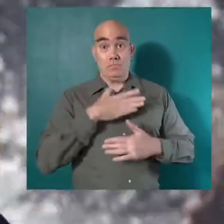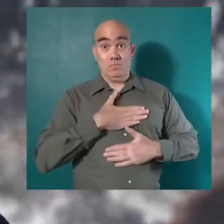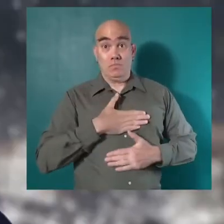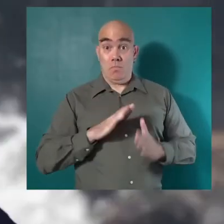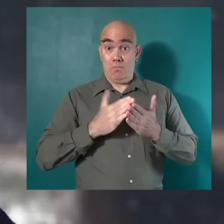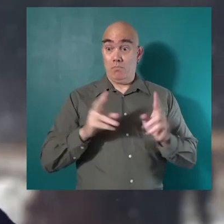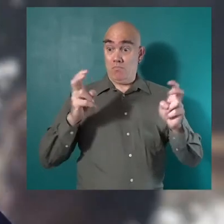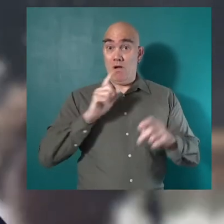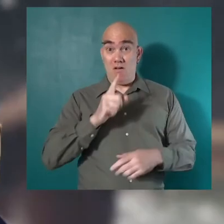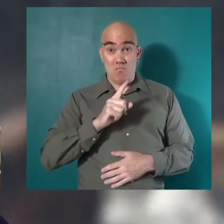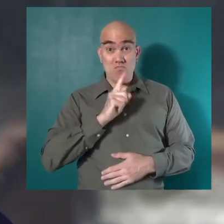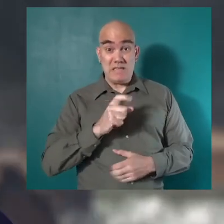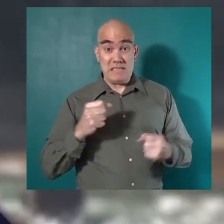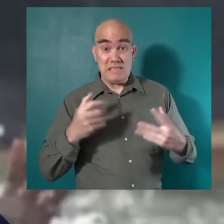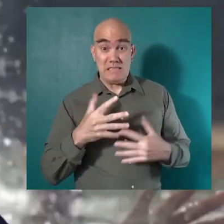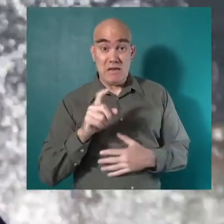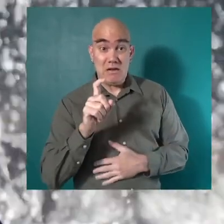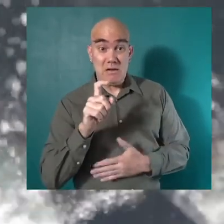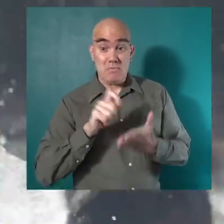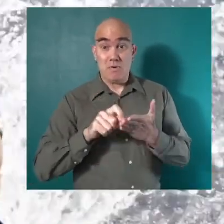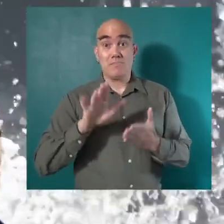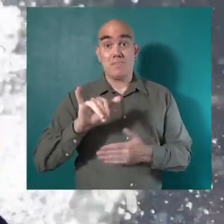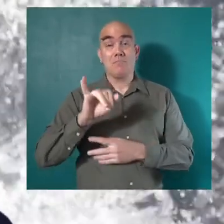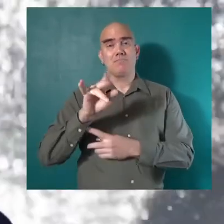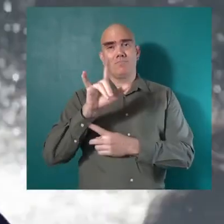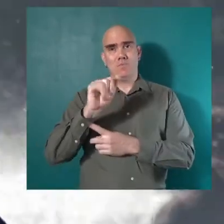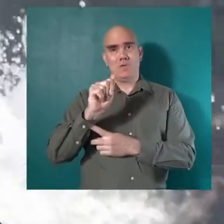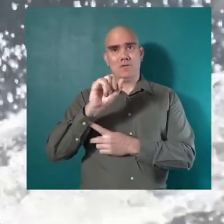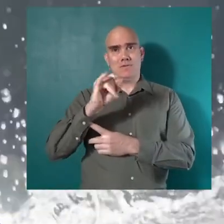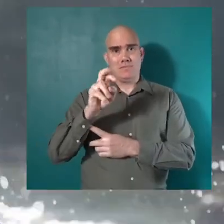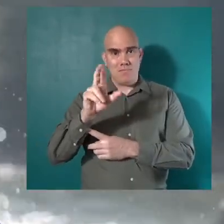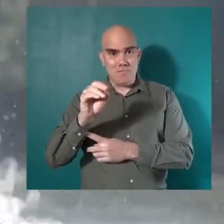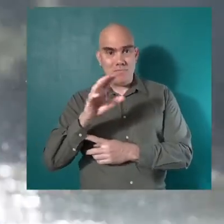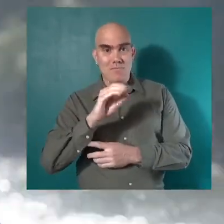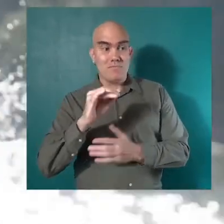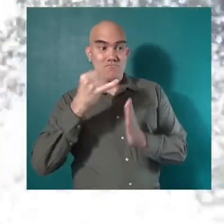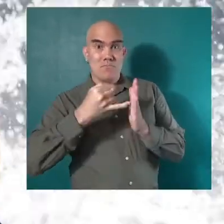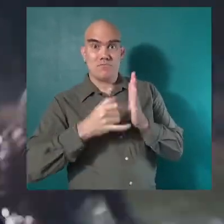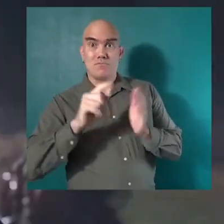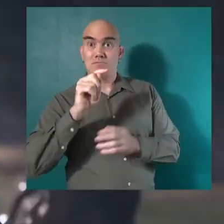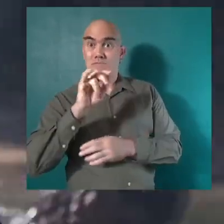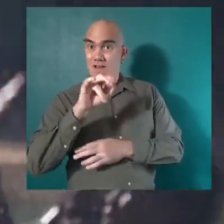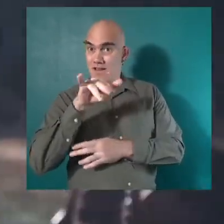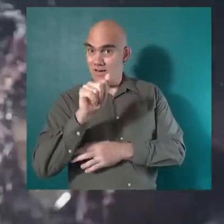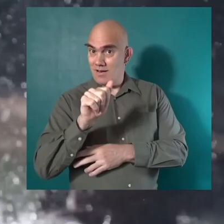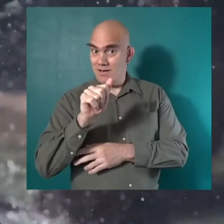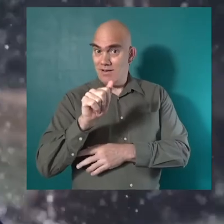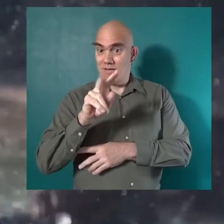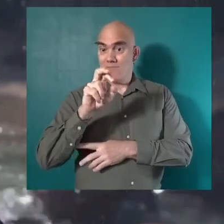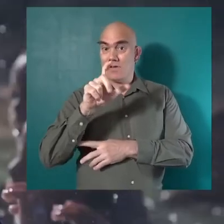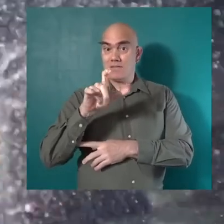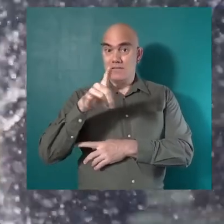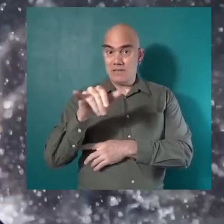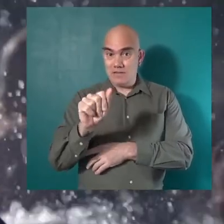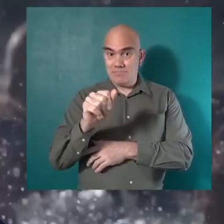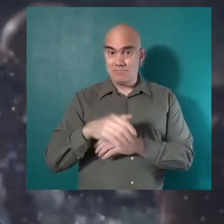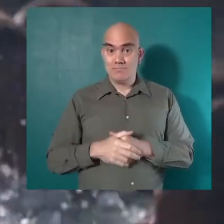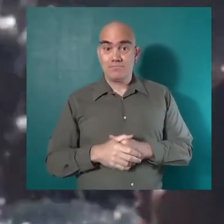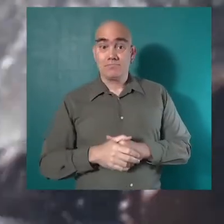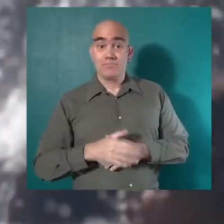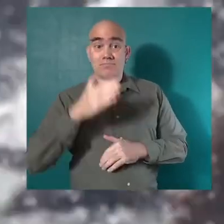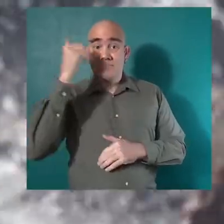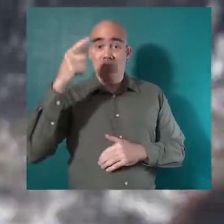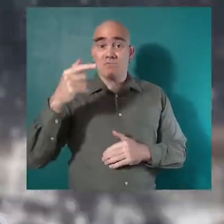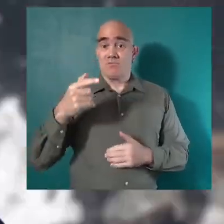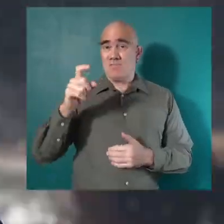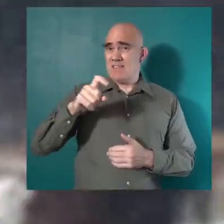enjoyed, Are They Really Scary? Written by Julia Ansario and illustrated by Tanya Varsulia.